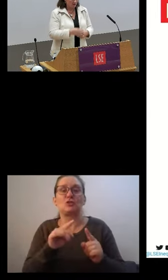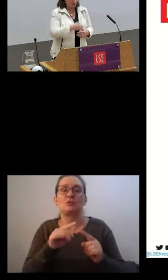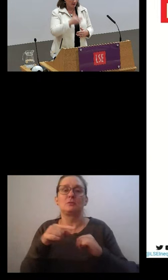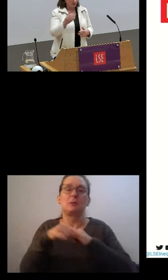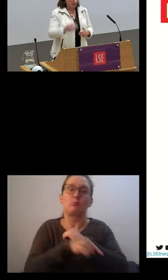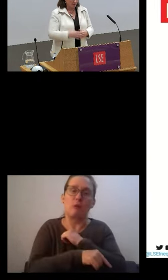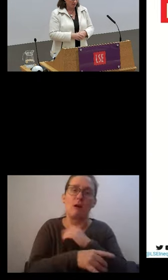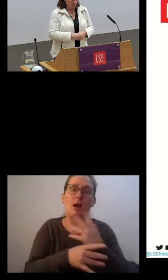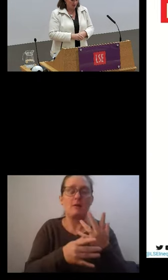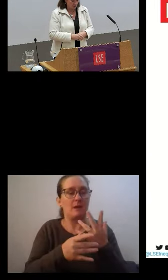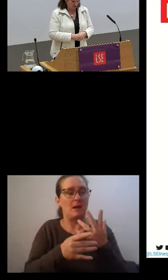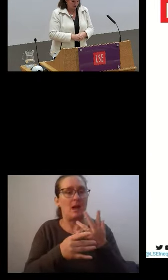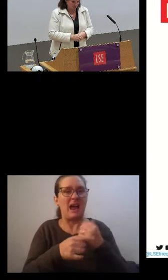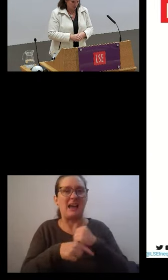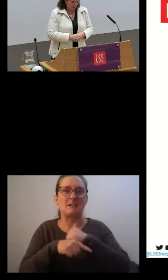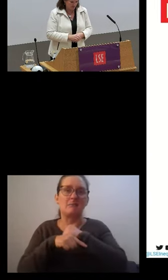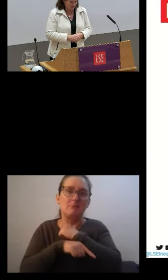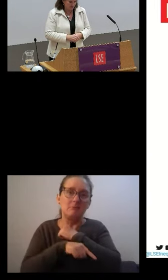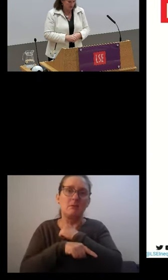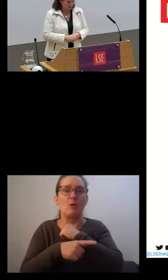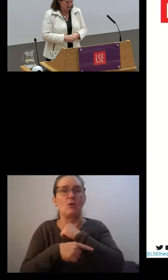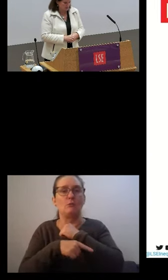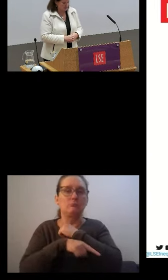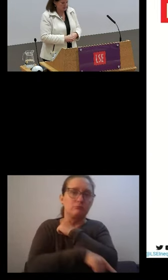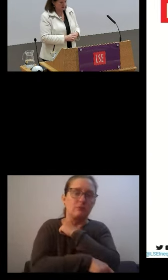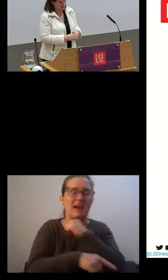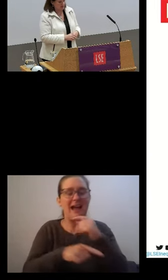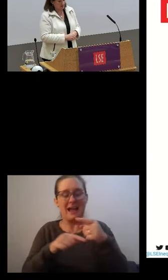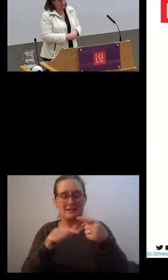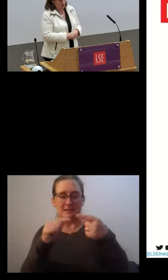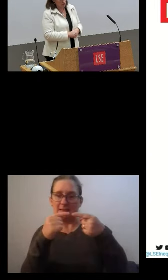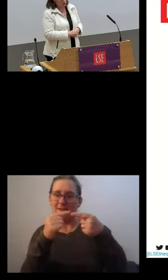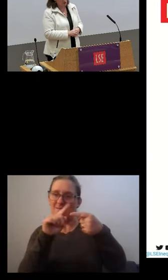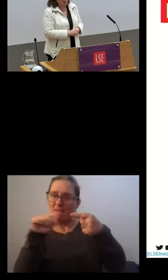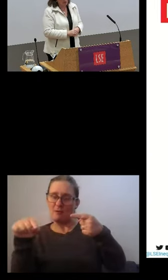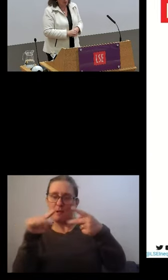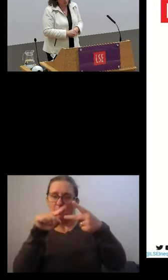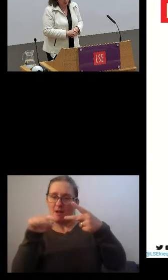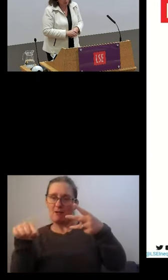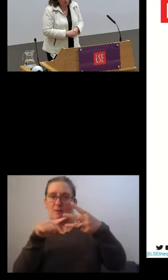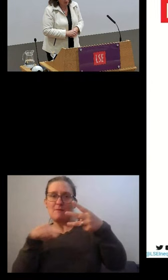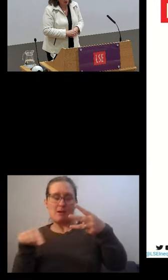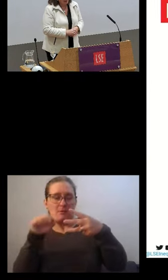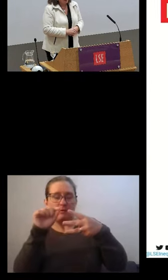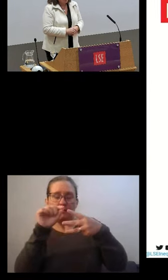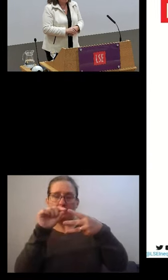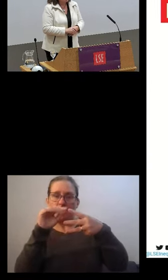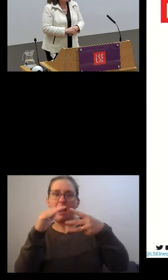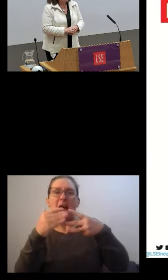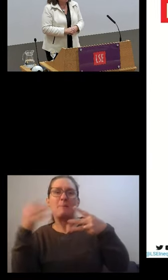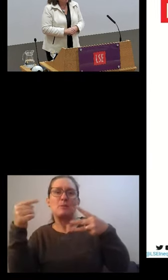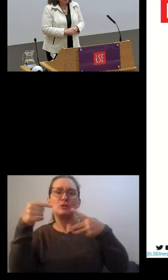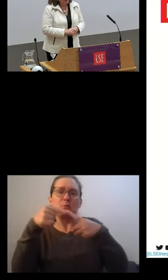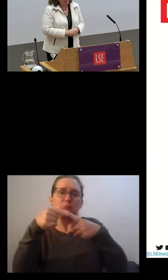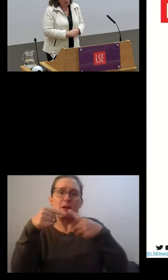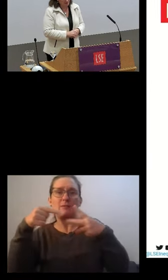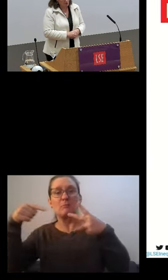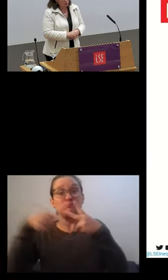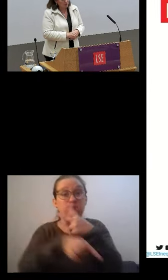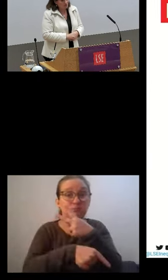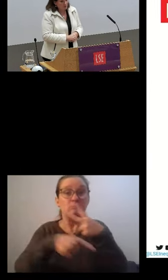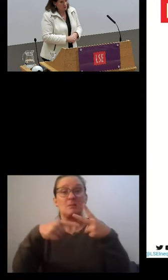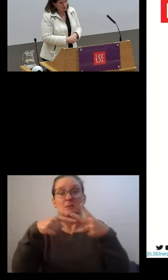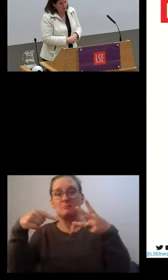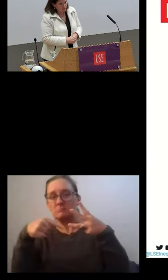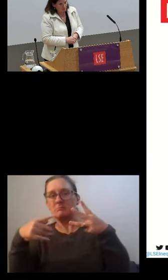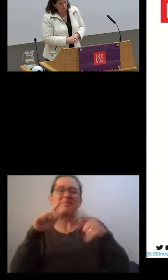deprived are they in each individual variable and dimension that constitutes this index. I just want to repeat, this is